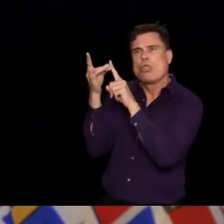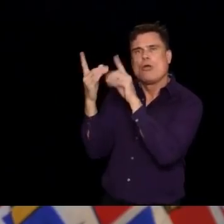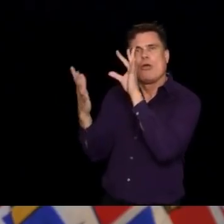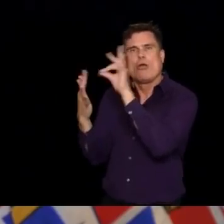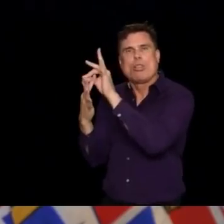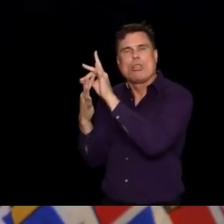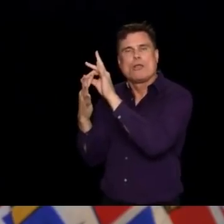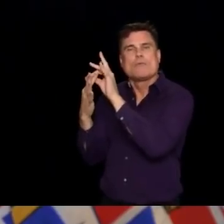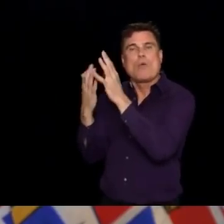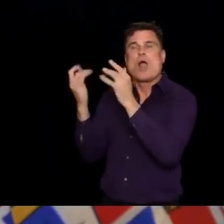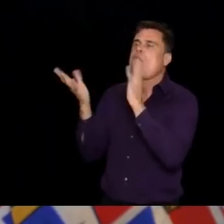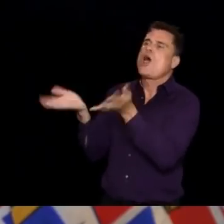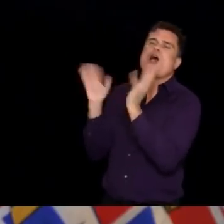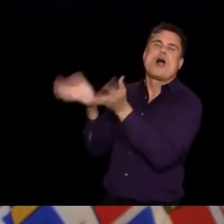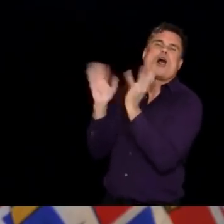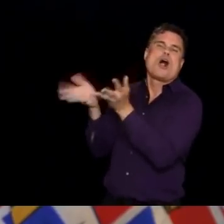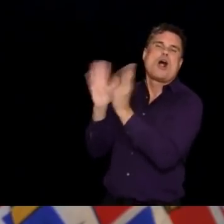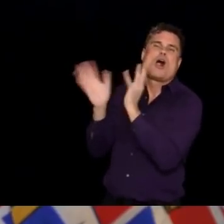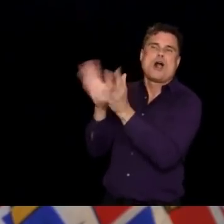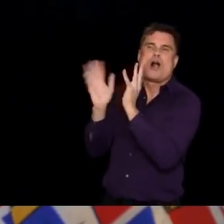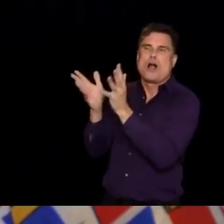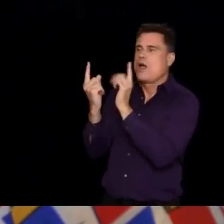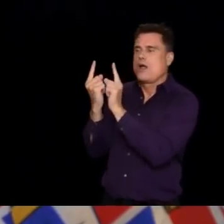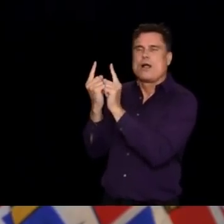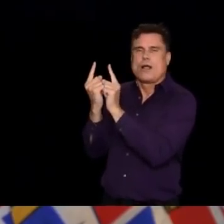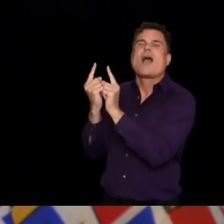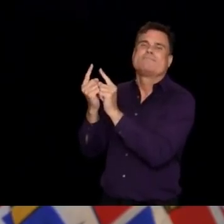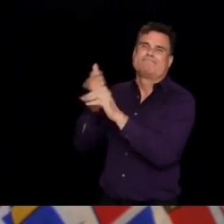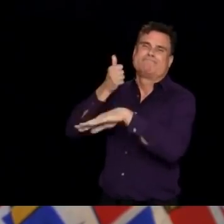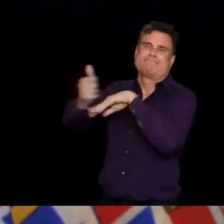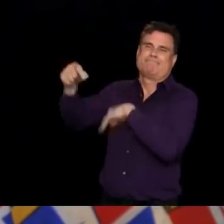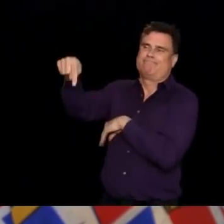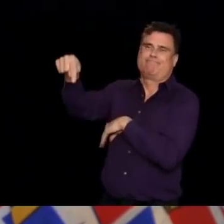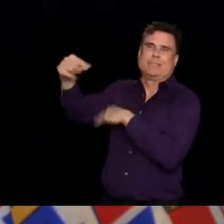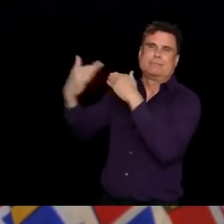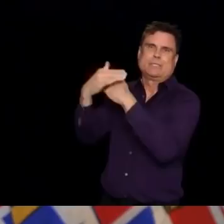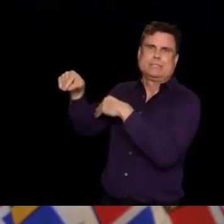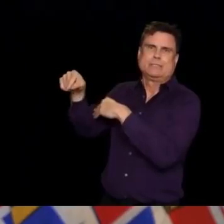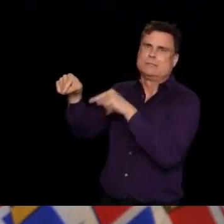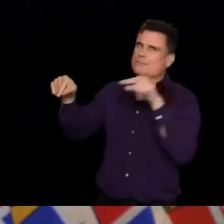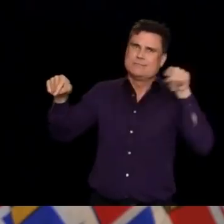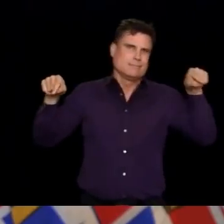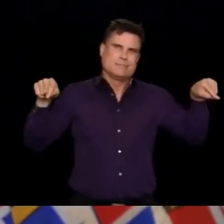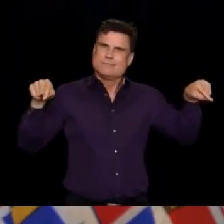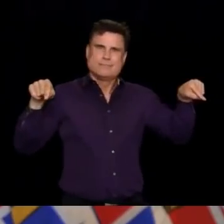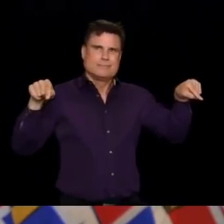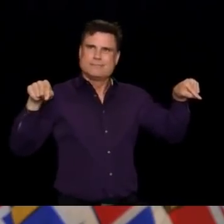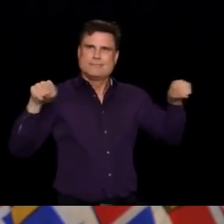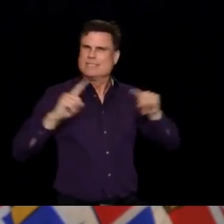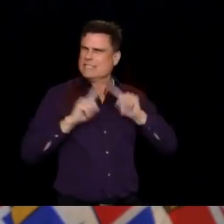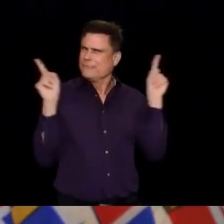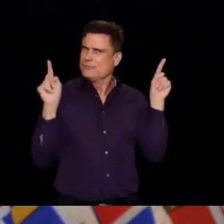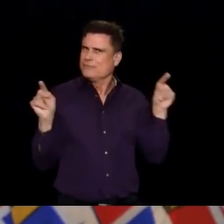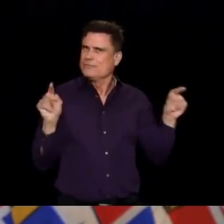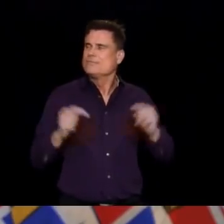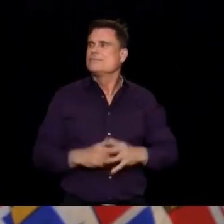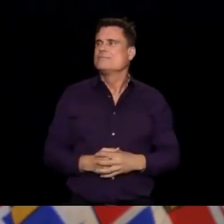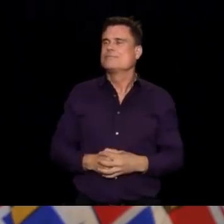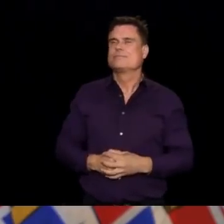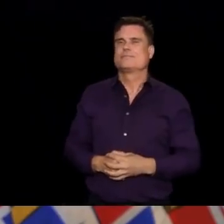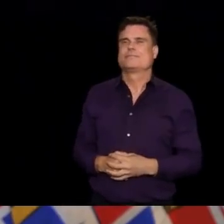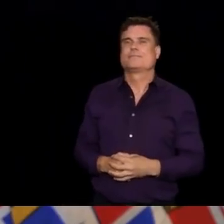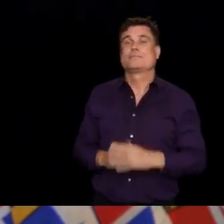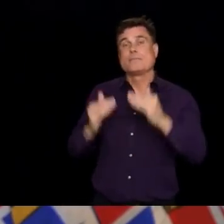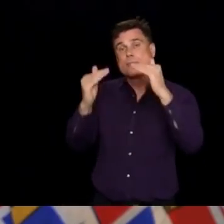Do you have a follow-up, Vaughn? Yeah, I maybe don't have enough data yet, but is the